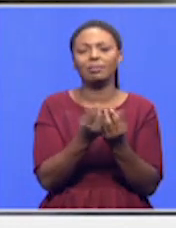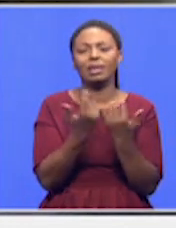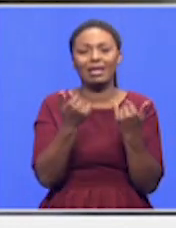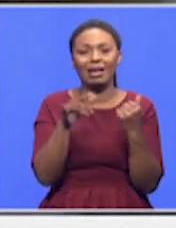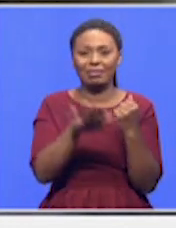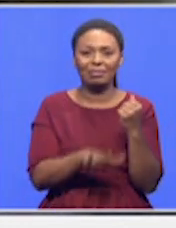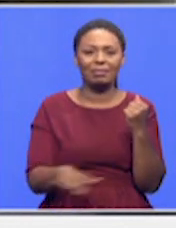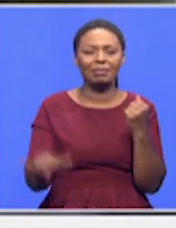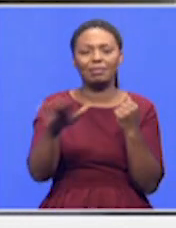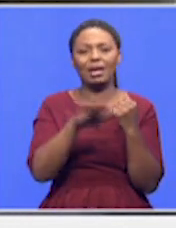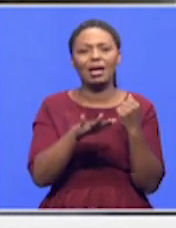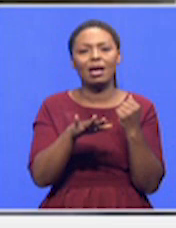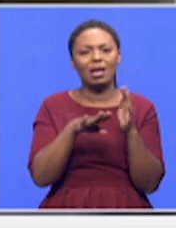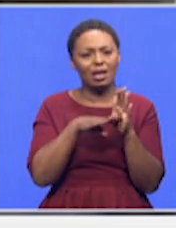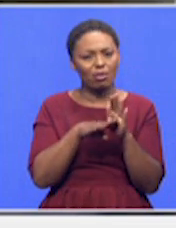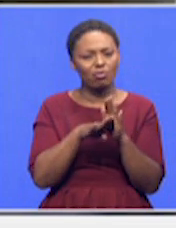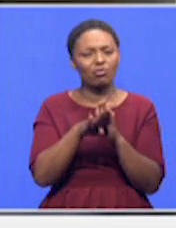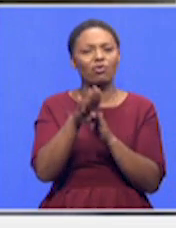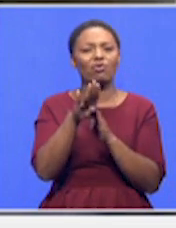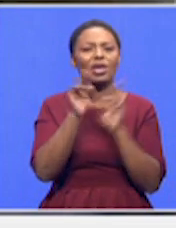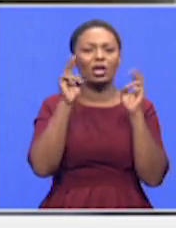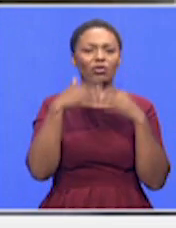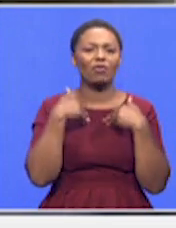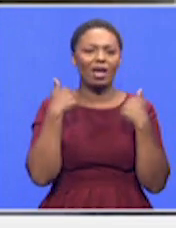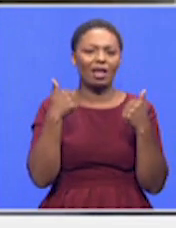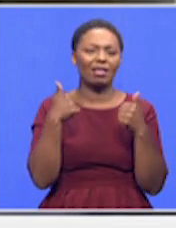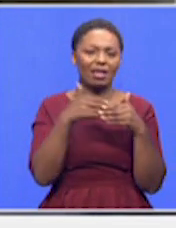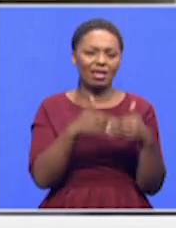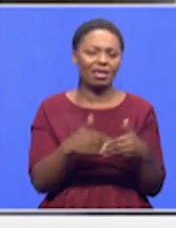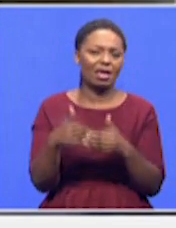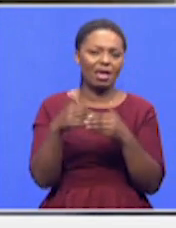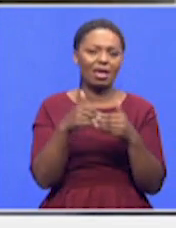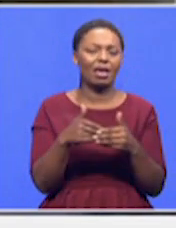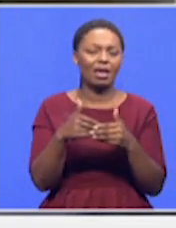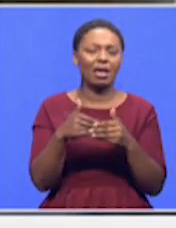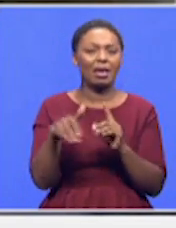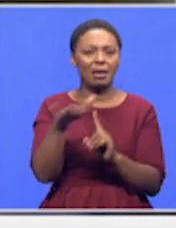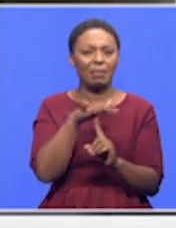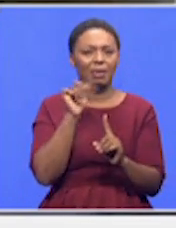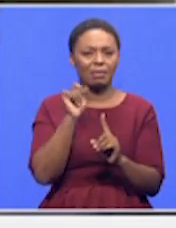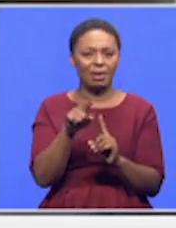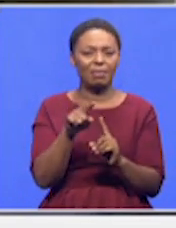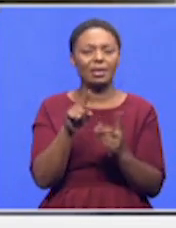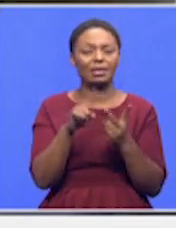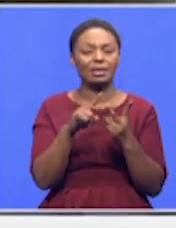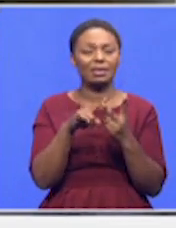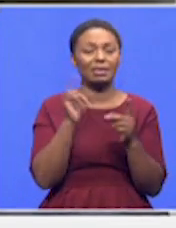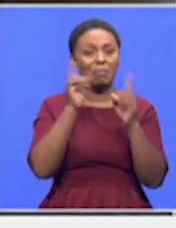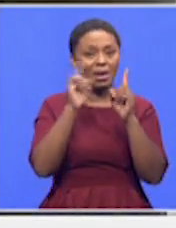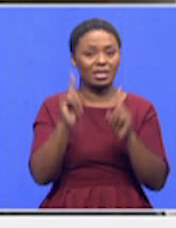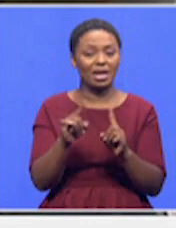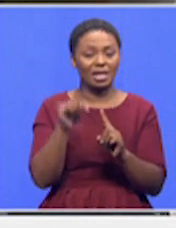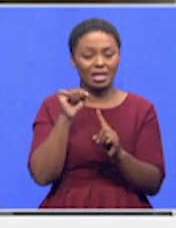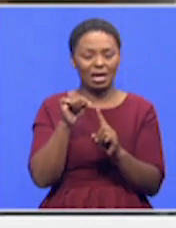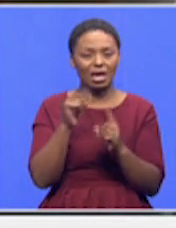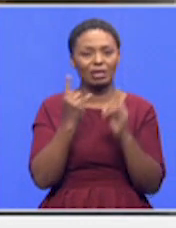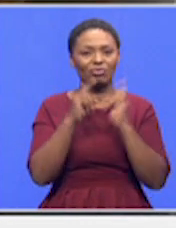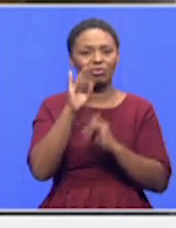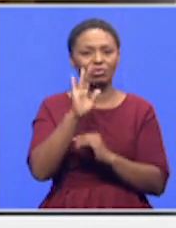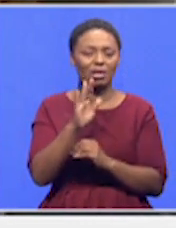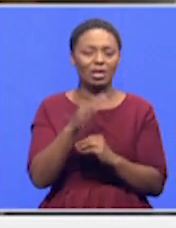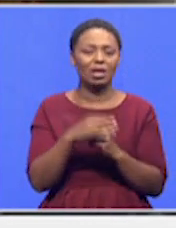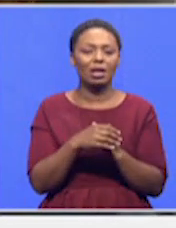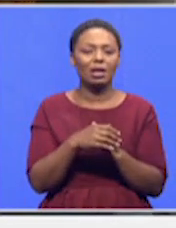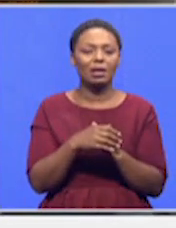we are improving our health care services in the Amakwa area, especially here in Antam. I mean, the EMS is